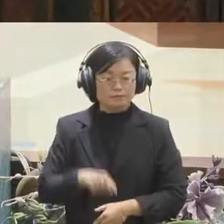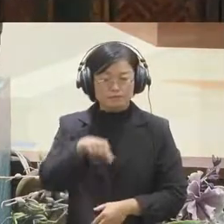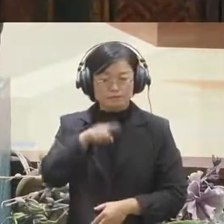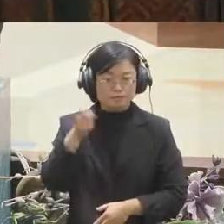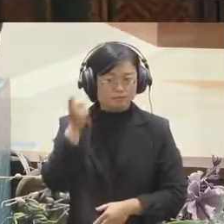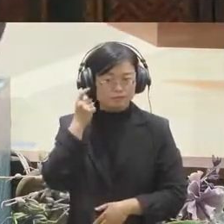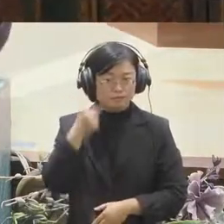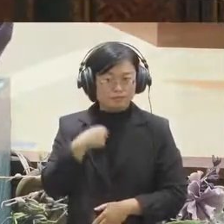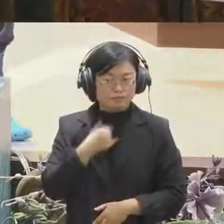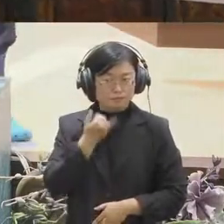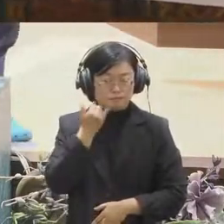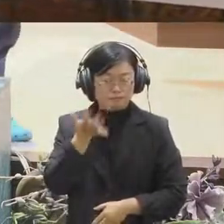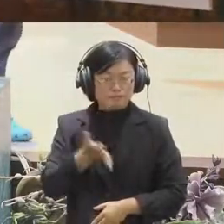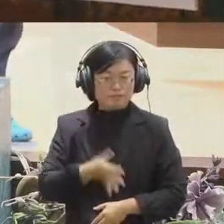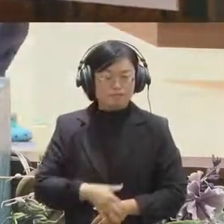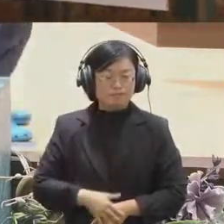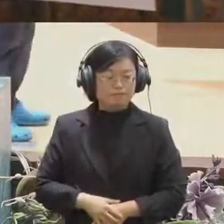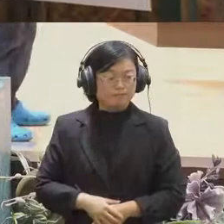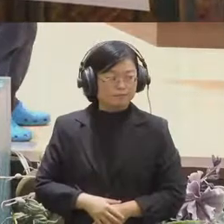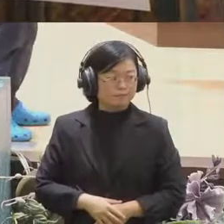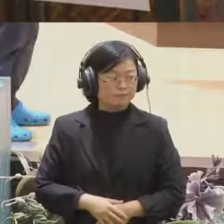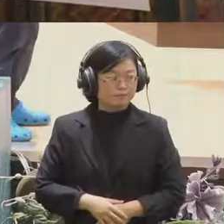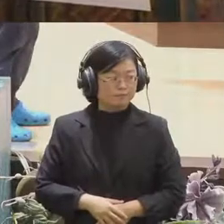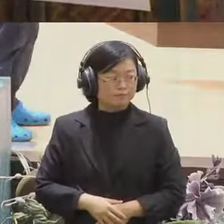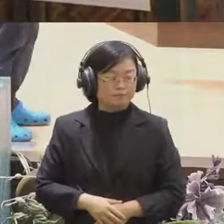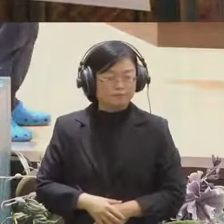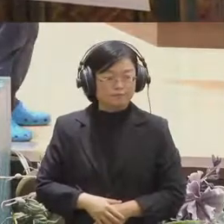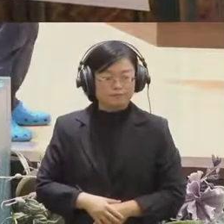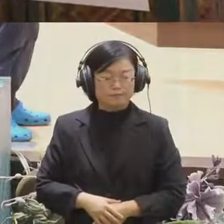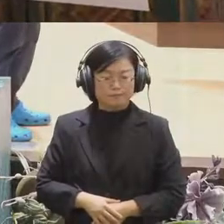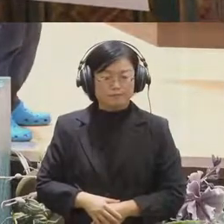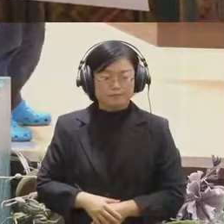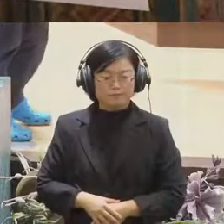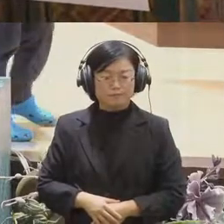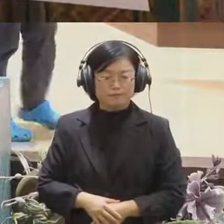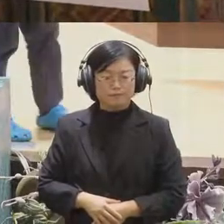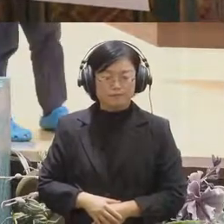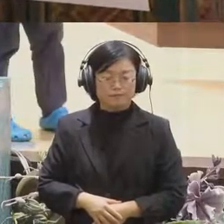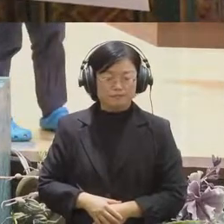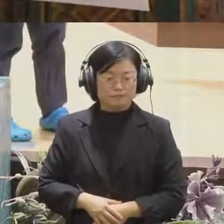Nian Chen, did you hear my first question?